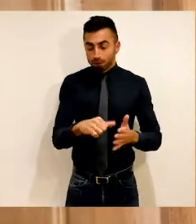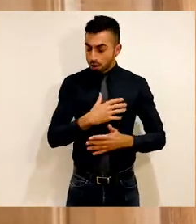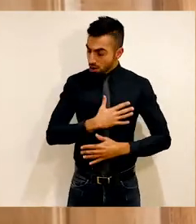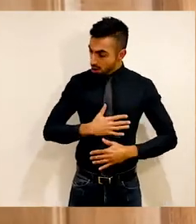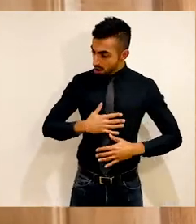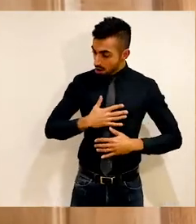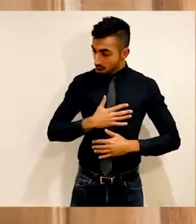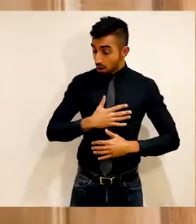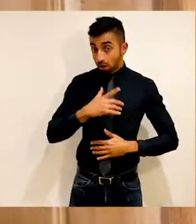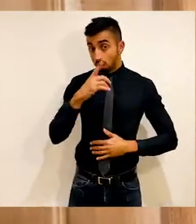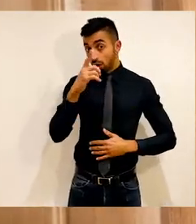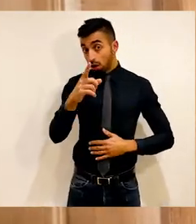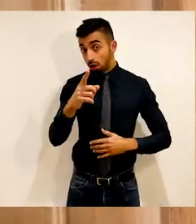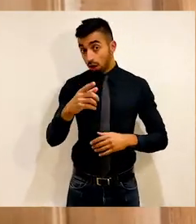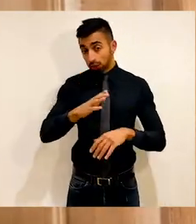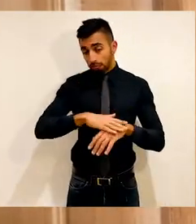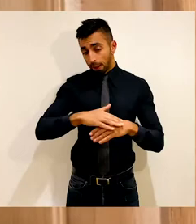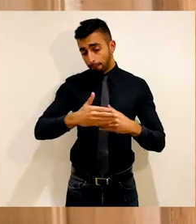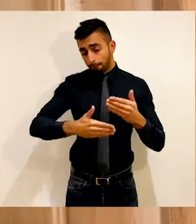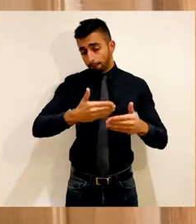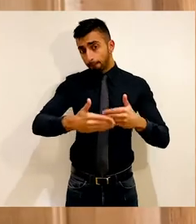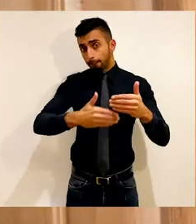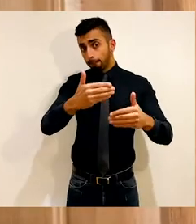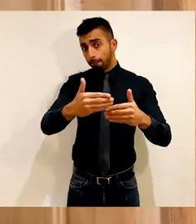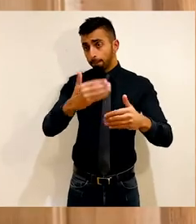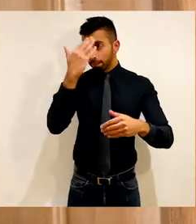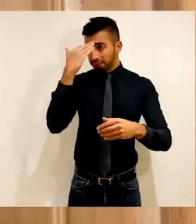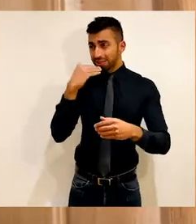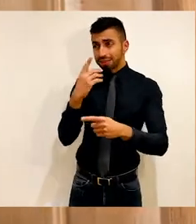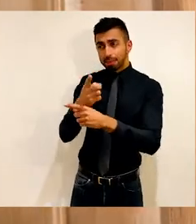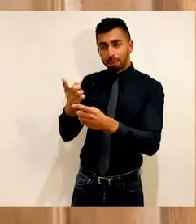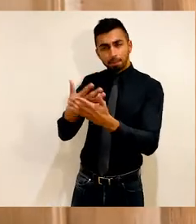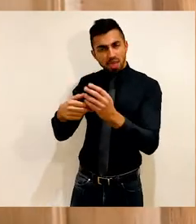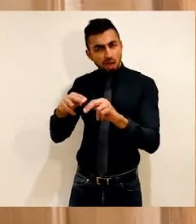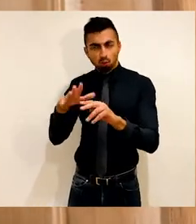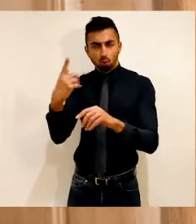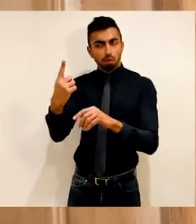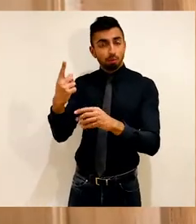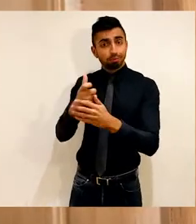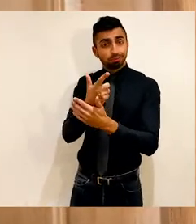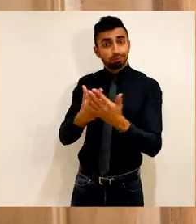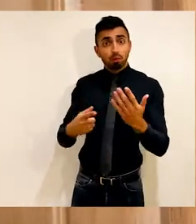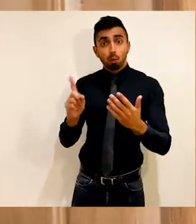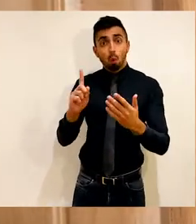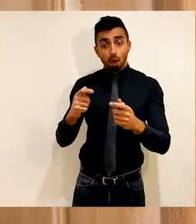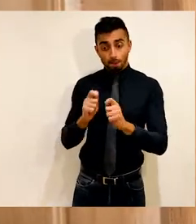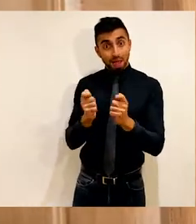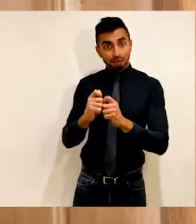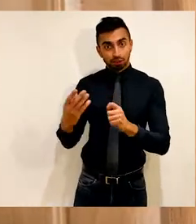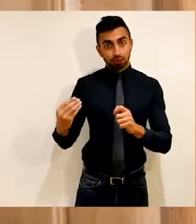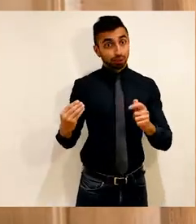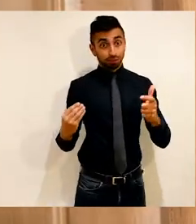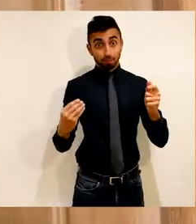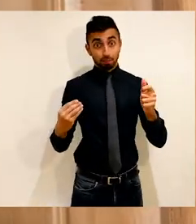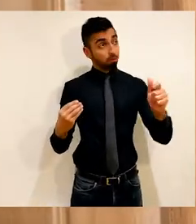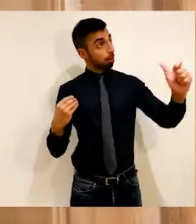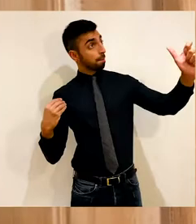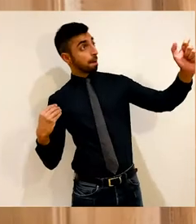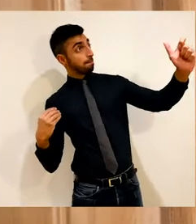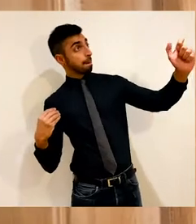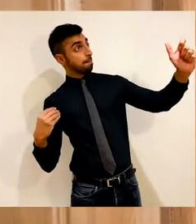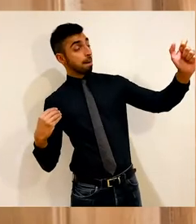days and weeks afterwards. When parents and disabled adults sent me photographs of themselves clutching the magazine and telling me